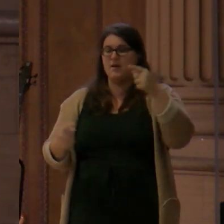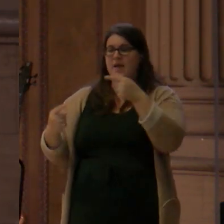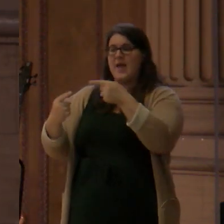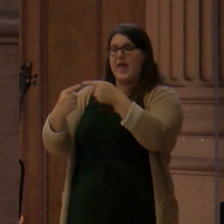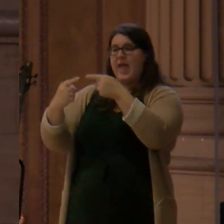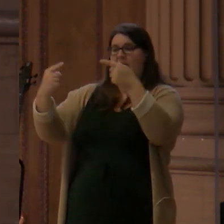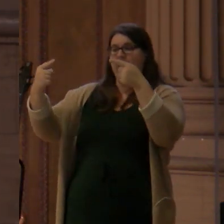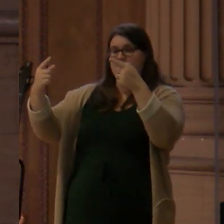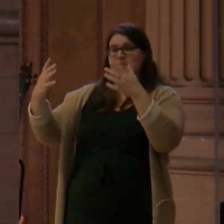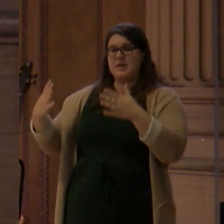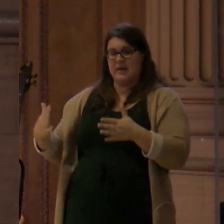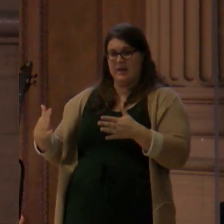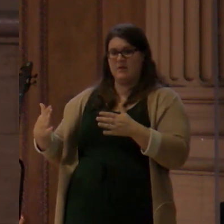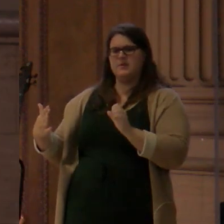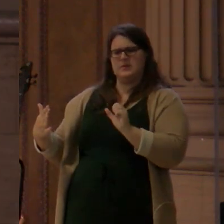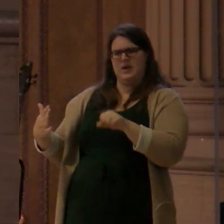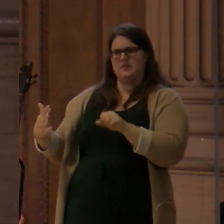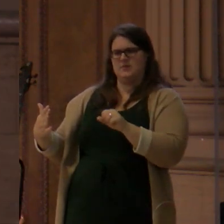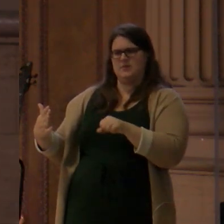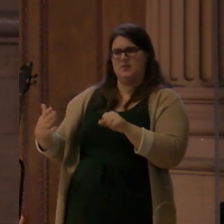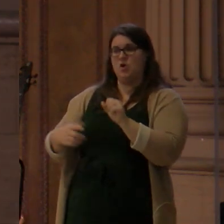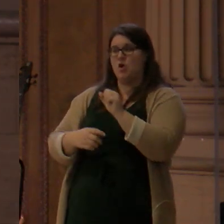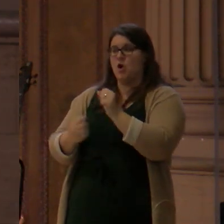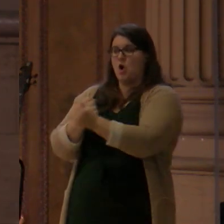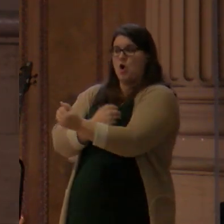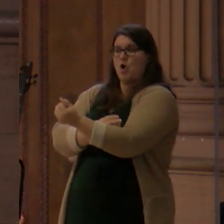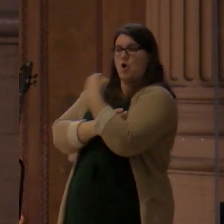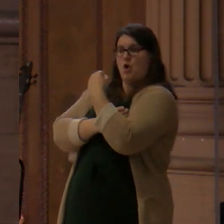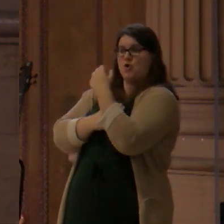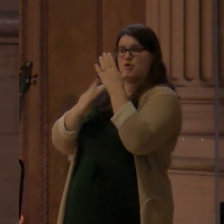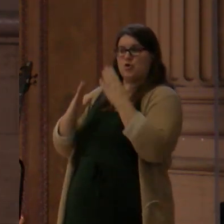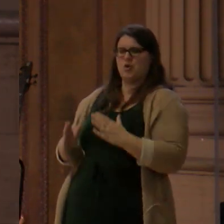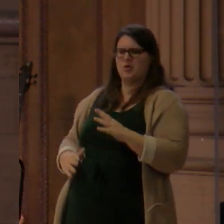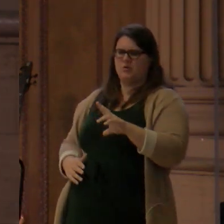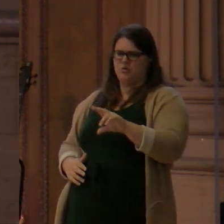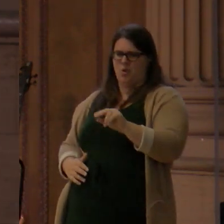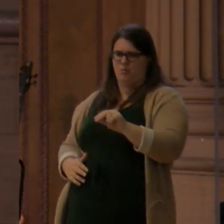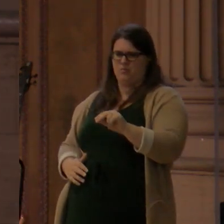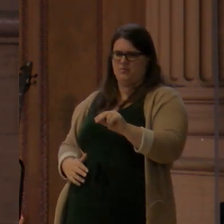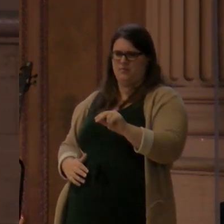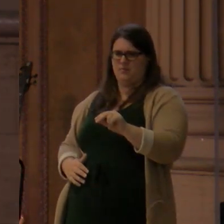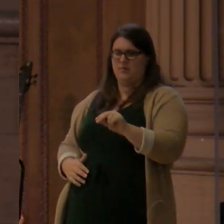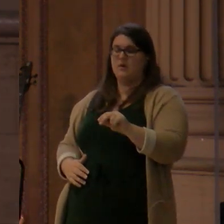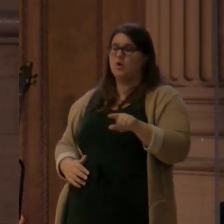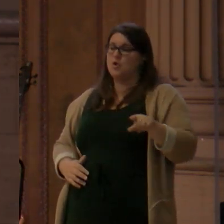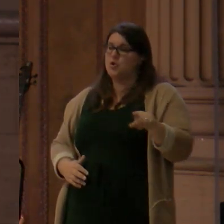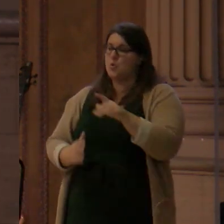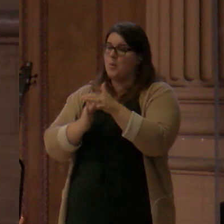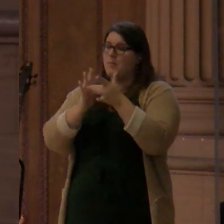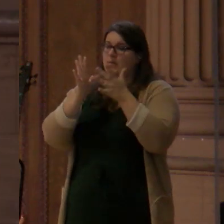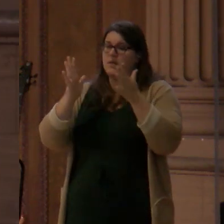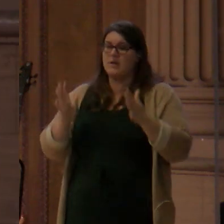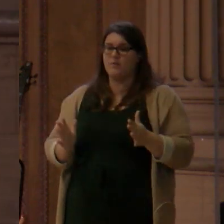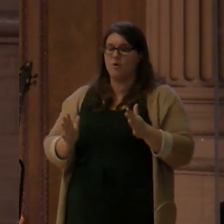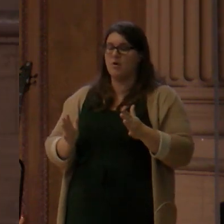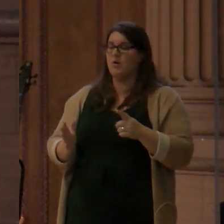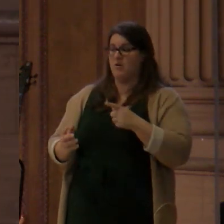Make this a little bit more personal. If you're a Christian, you have an enemy but you do not have a conqueror.